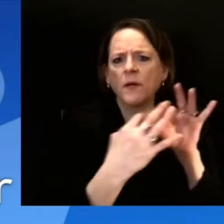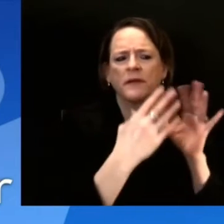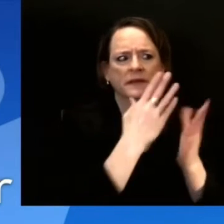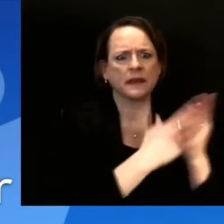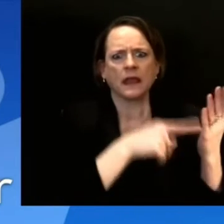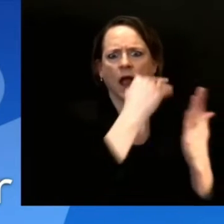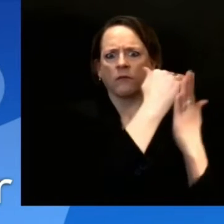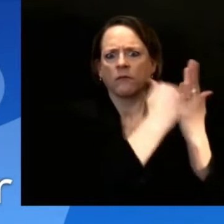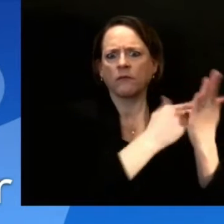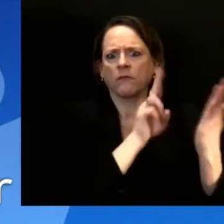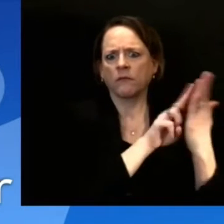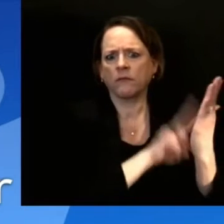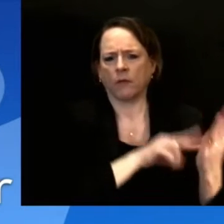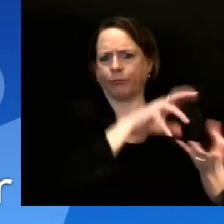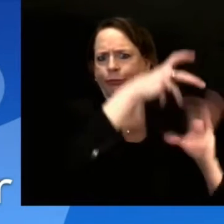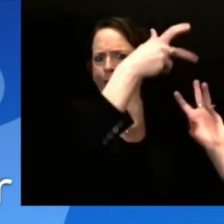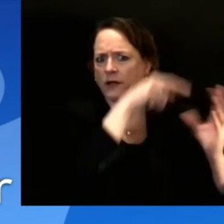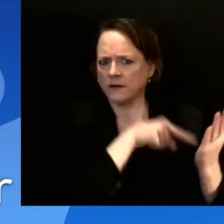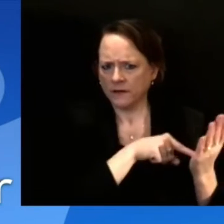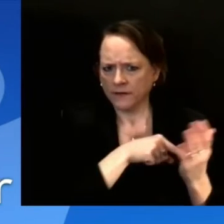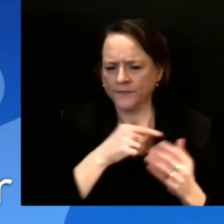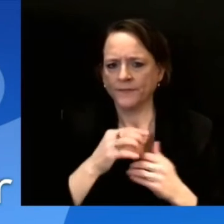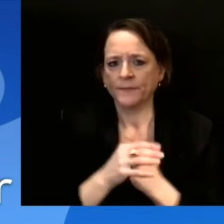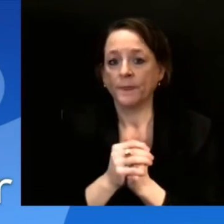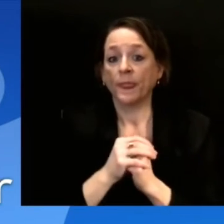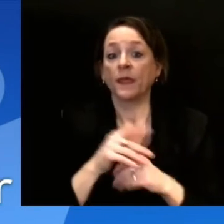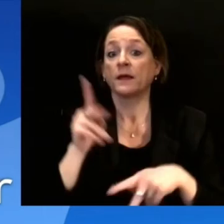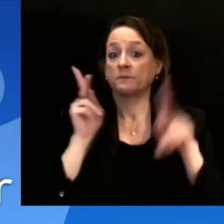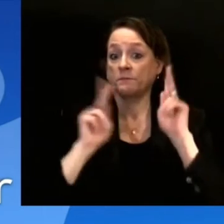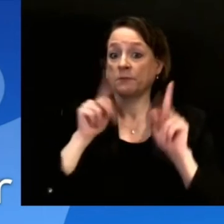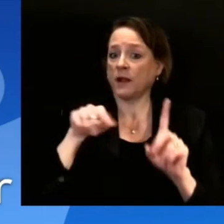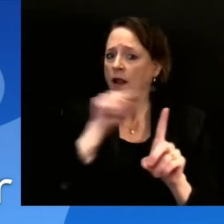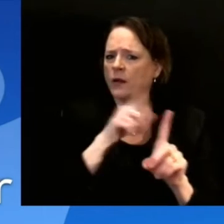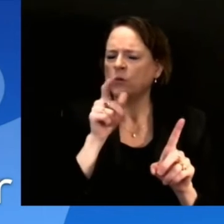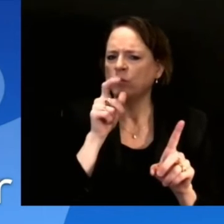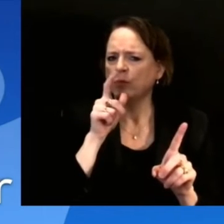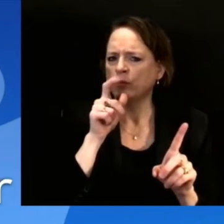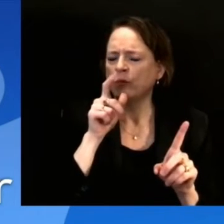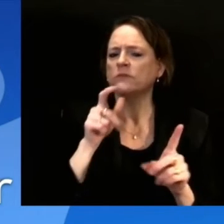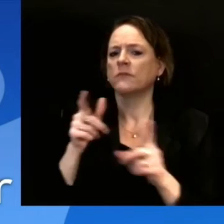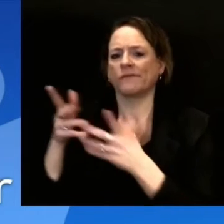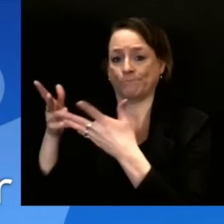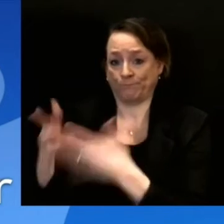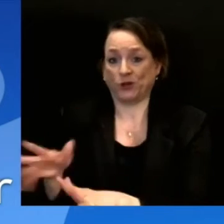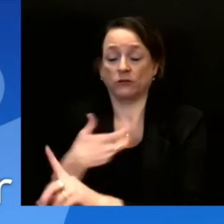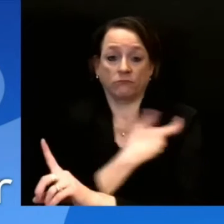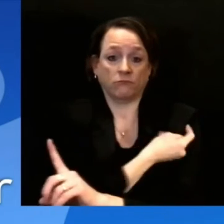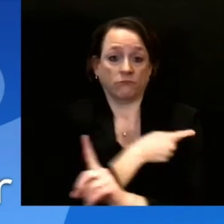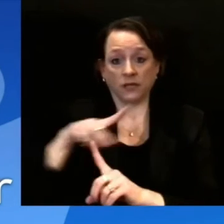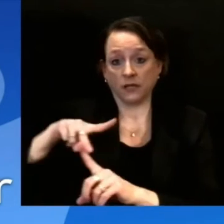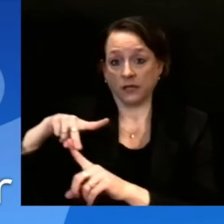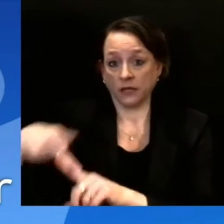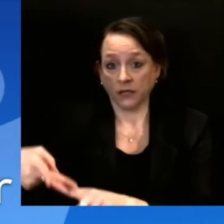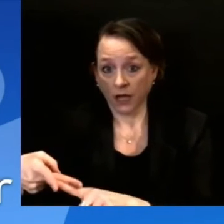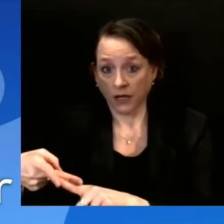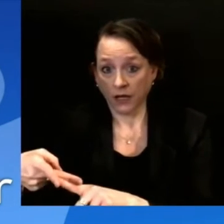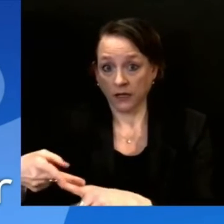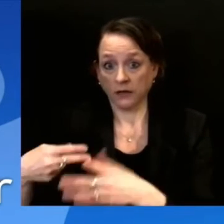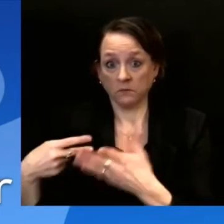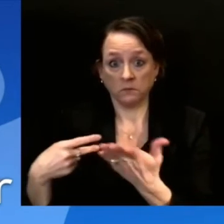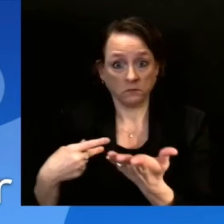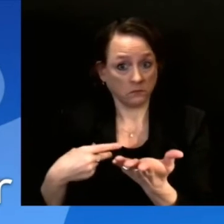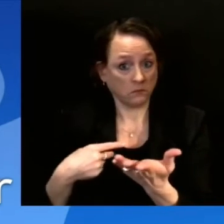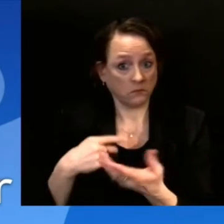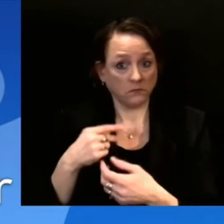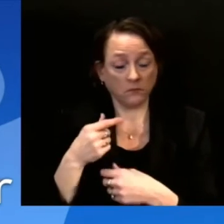workers? I know that we haven't done much with general public, so to speak, yet. So we wouldn't see that out in general public, but